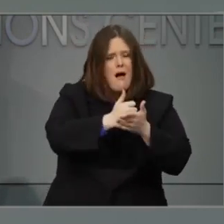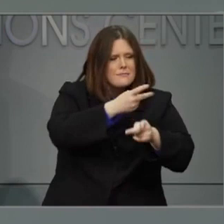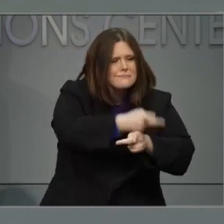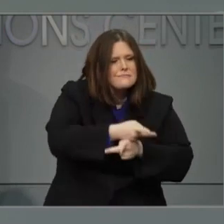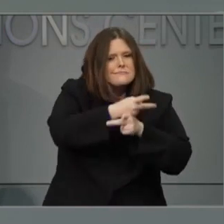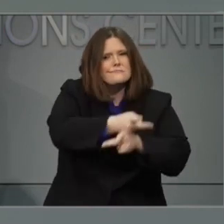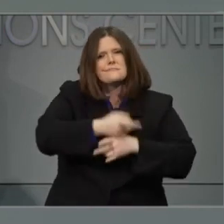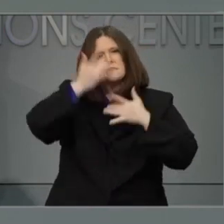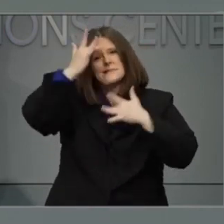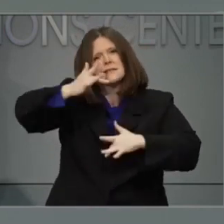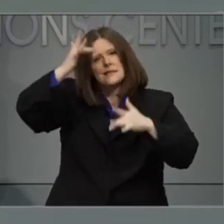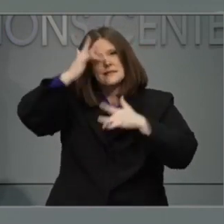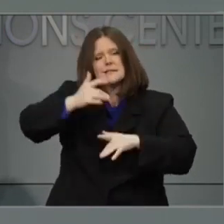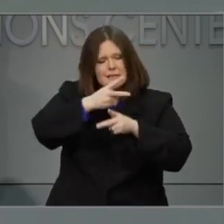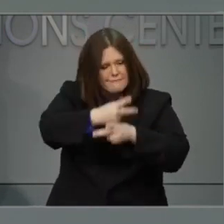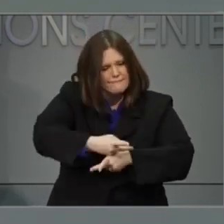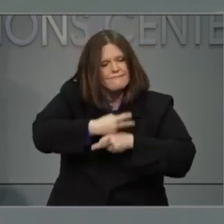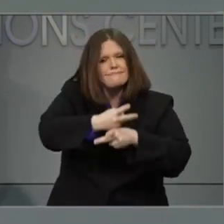of those who are sick.